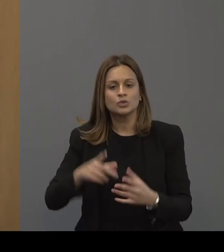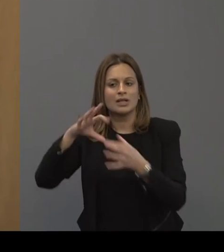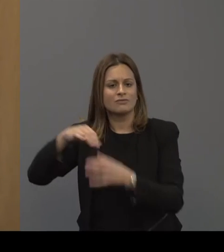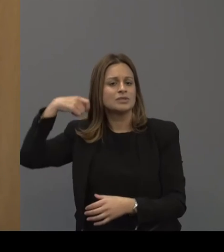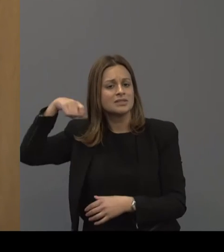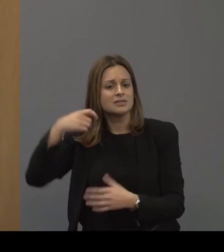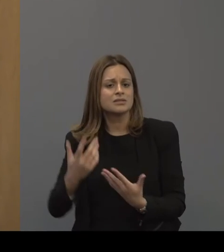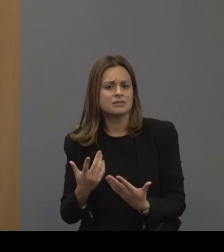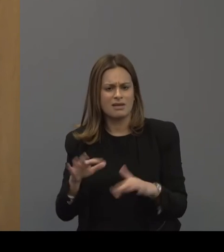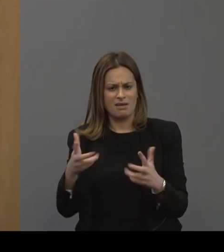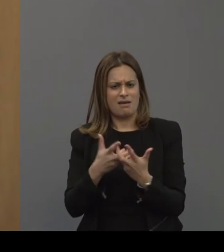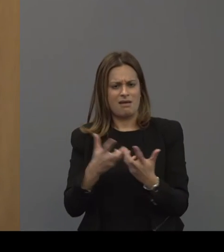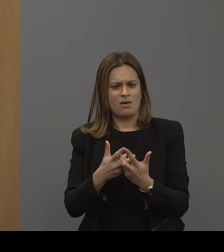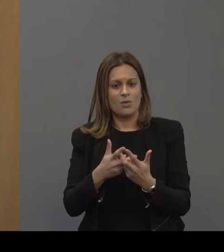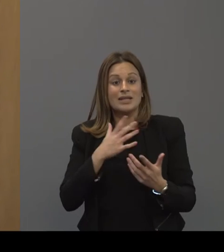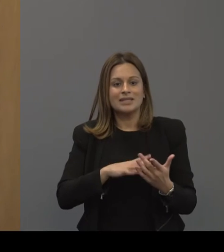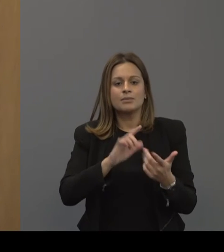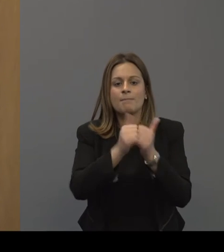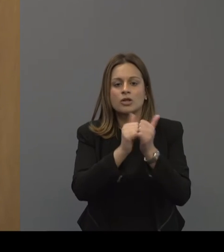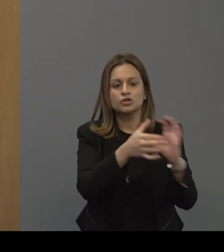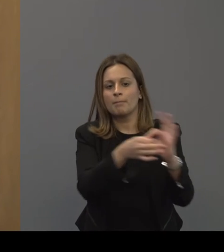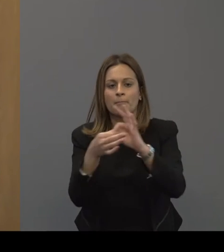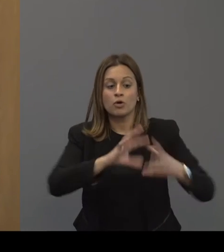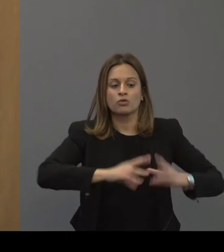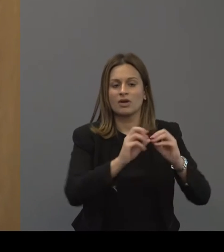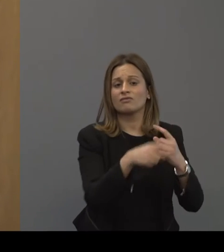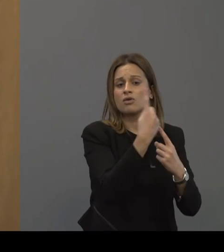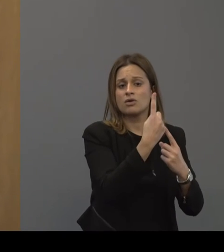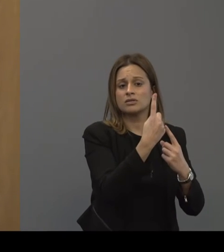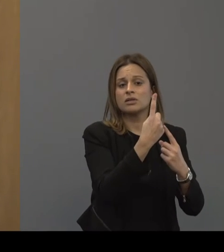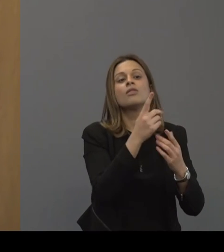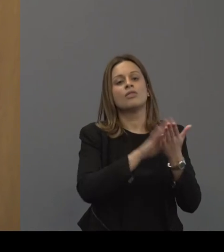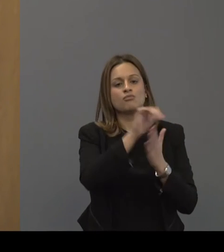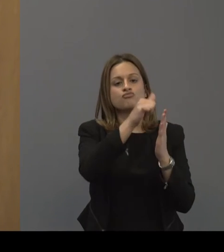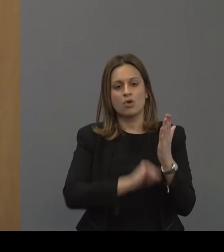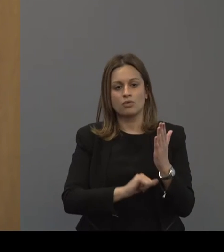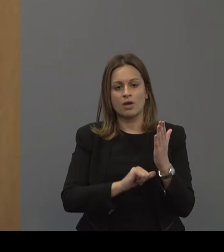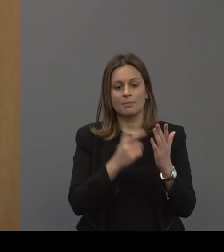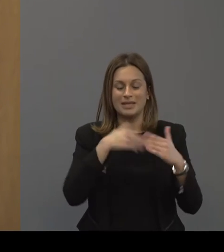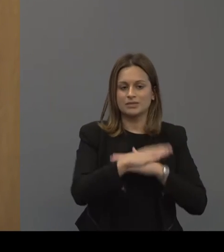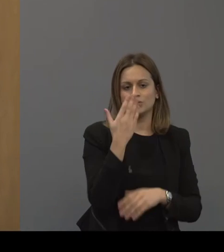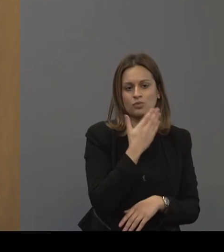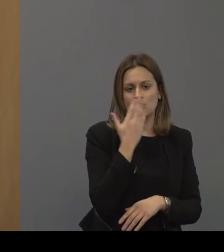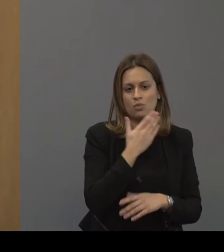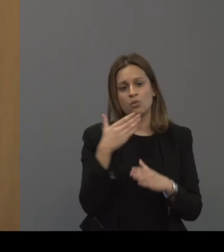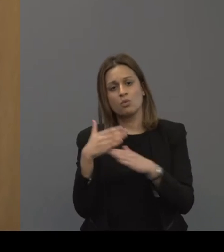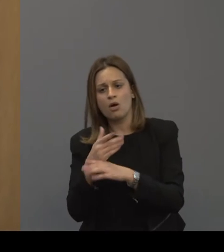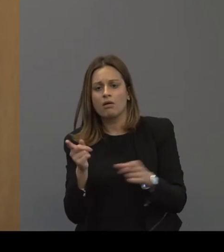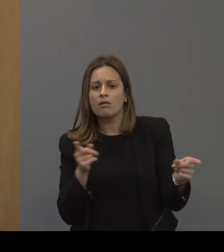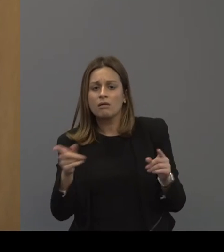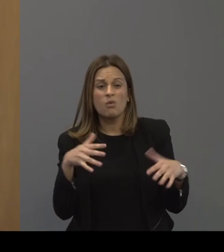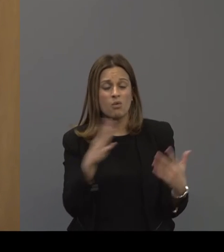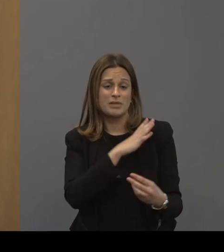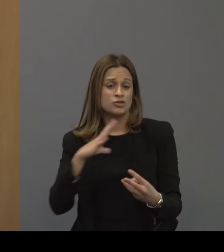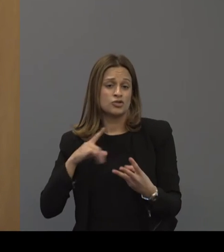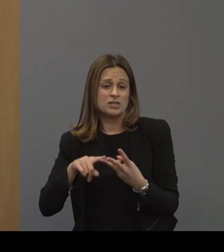And to do that we need to build the partnerships that are necessary to bring the program into the schools, into the workplace, or